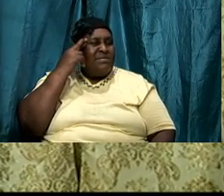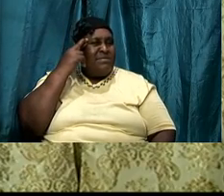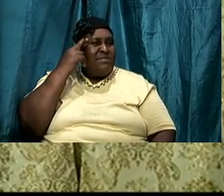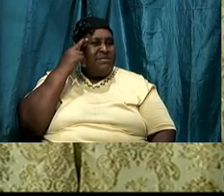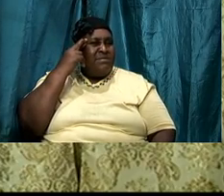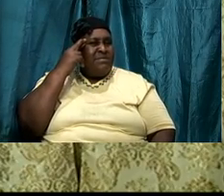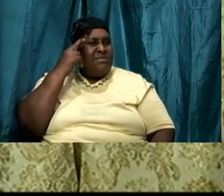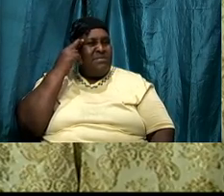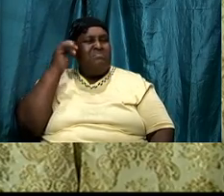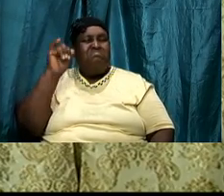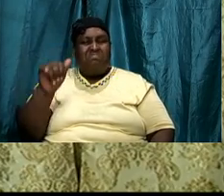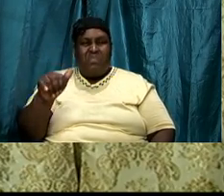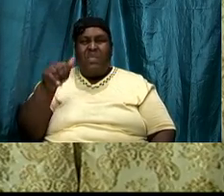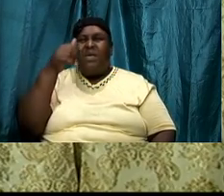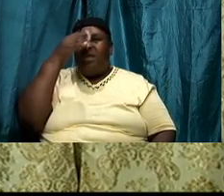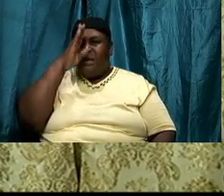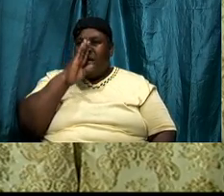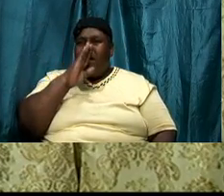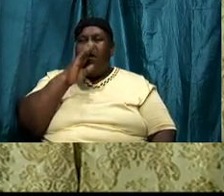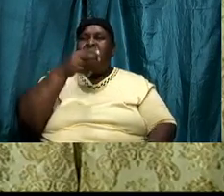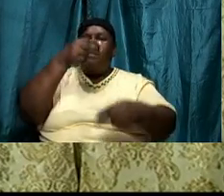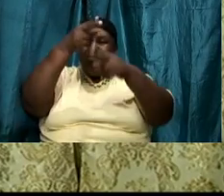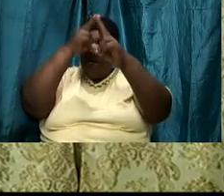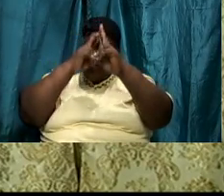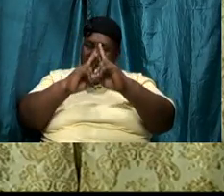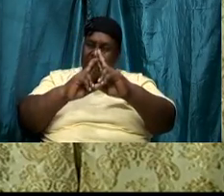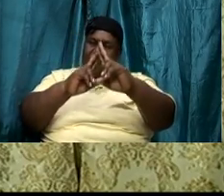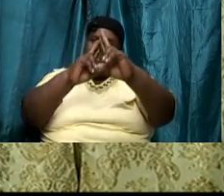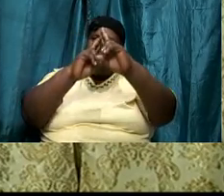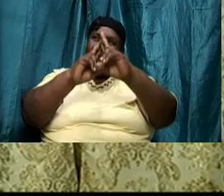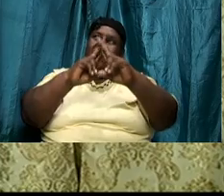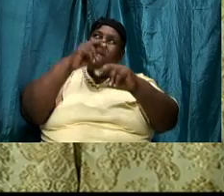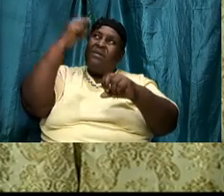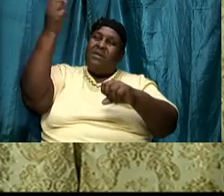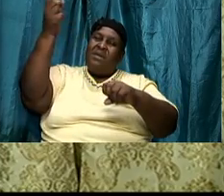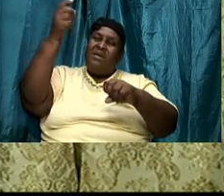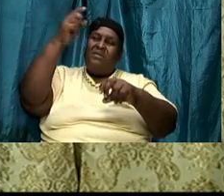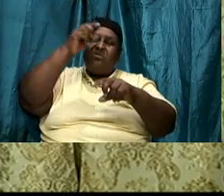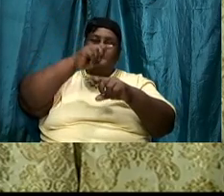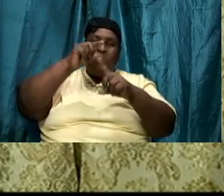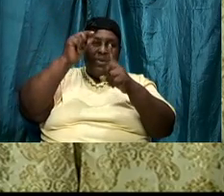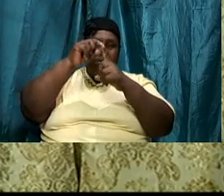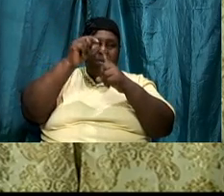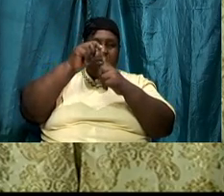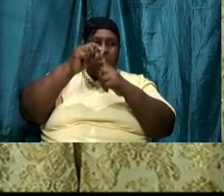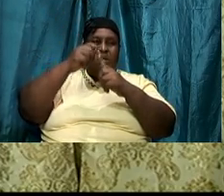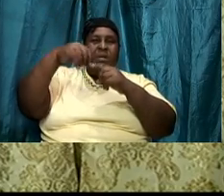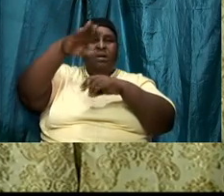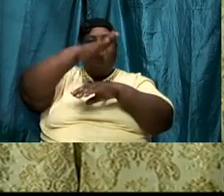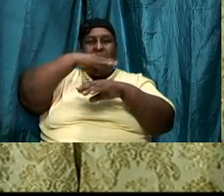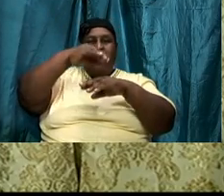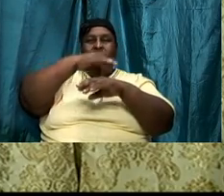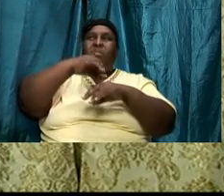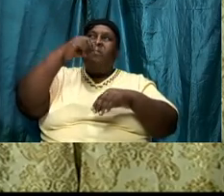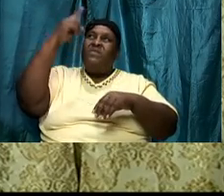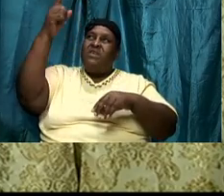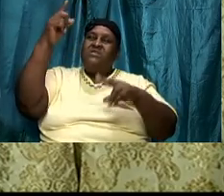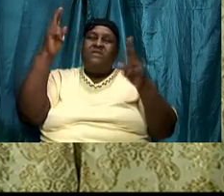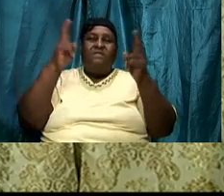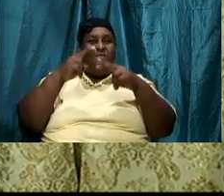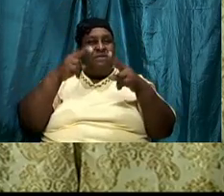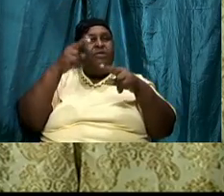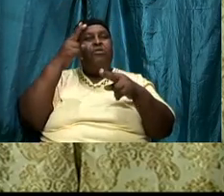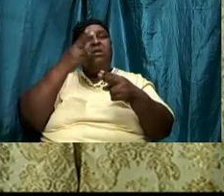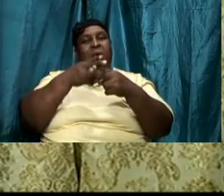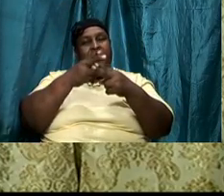that God honors his word above his very